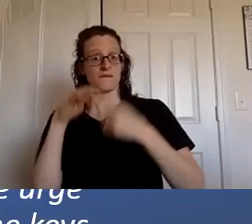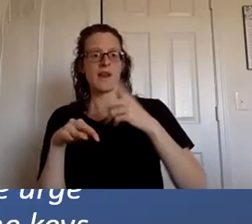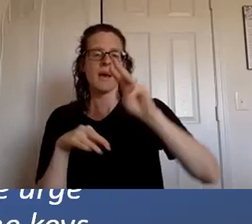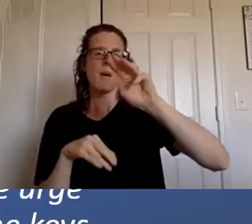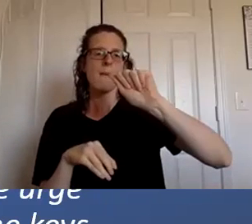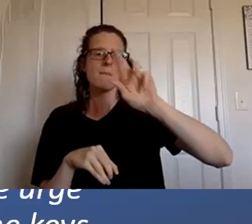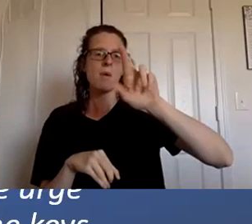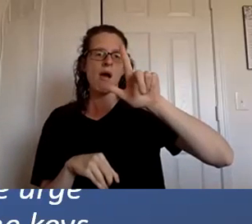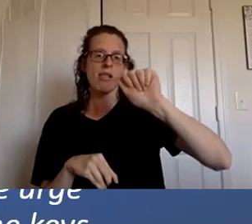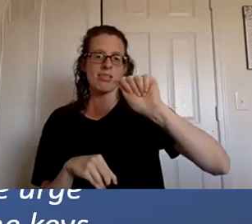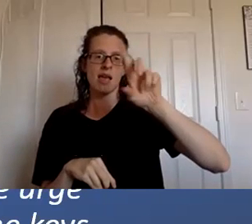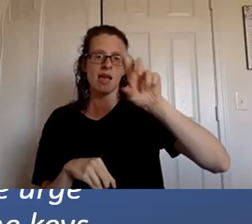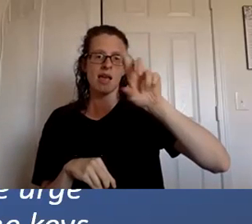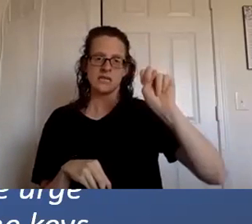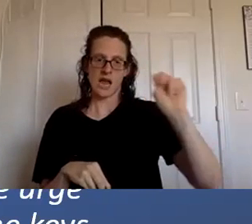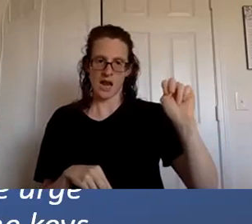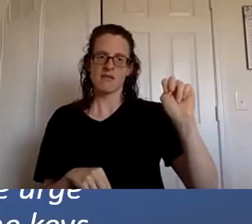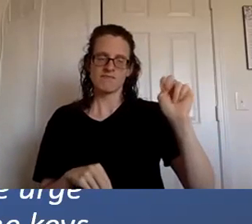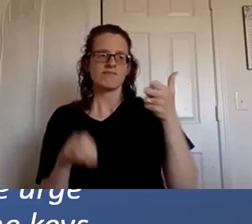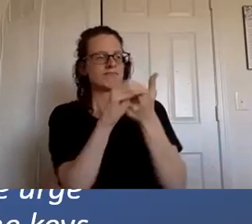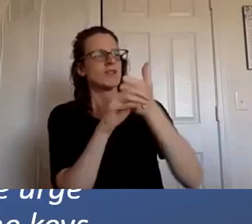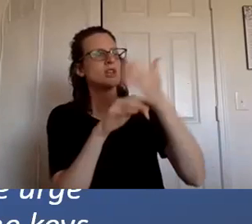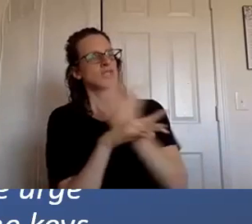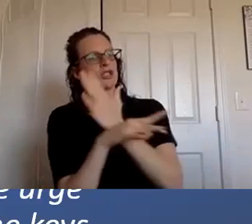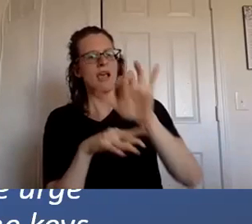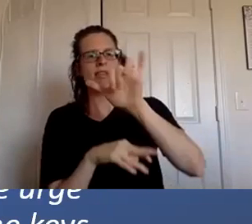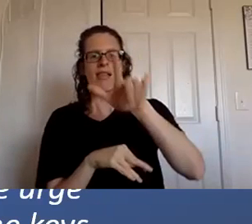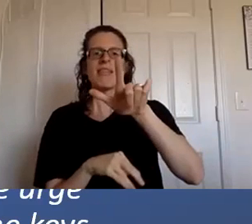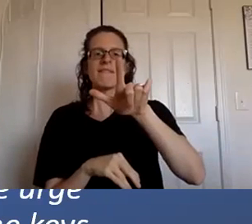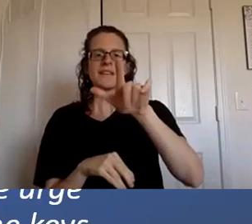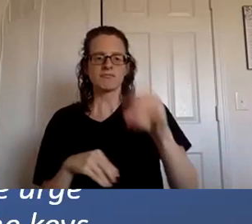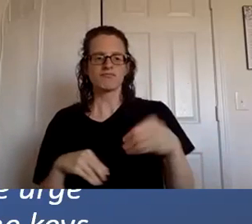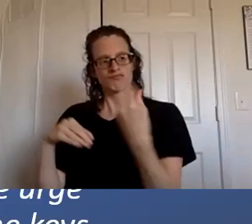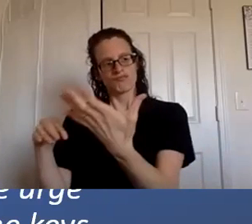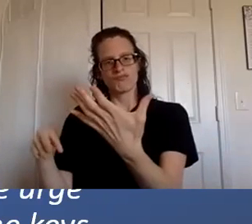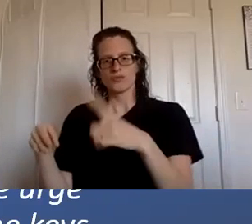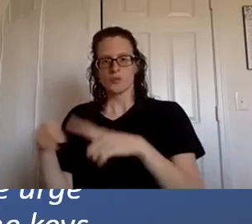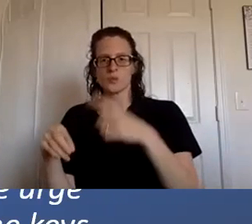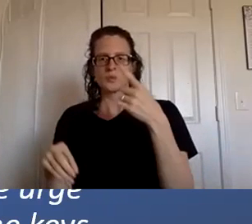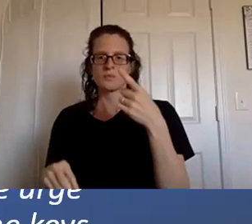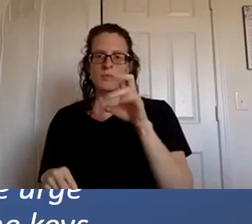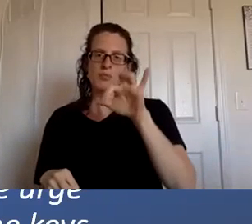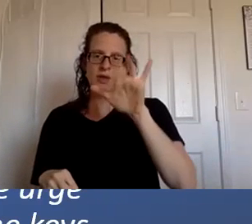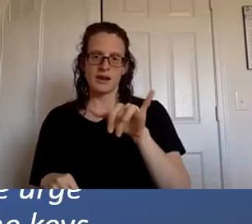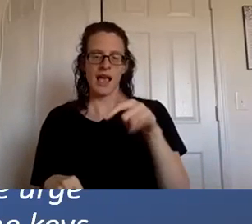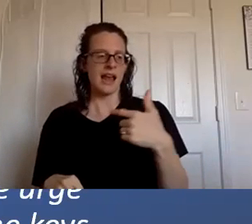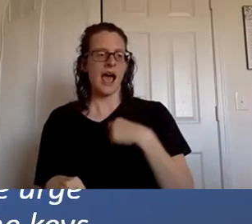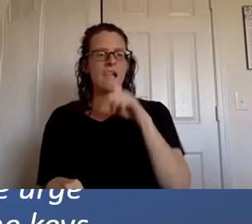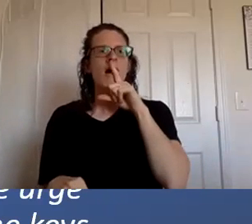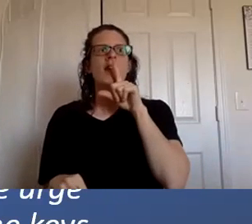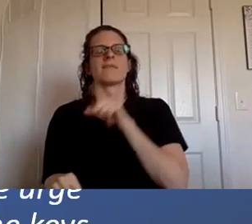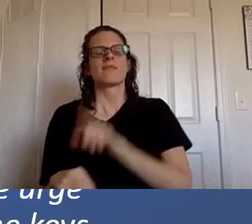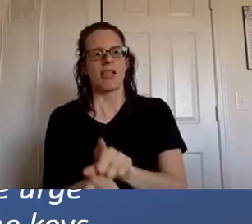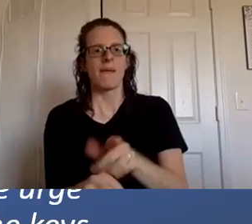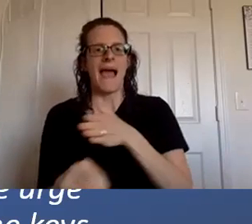shared Young Living with me and because I was so in love after a week